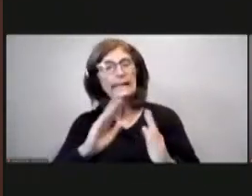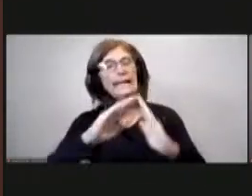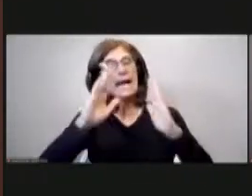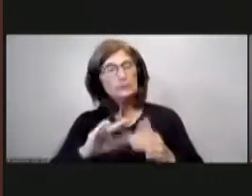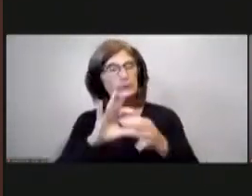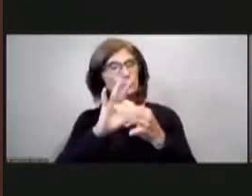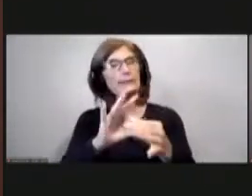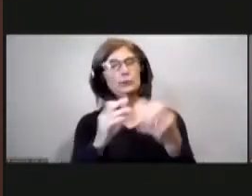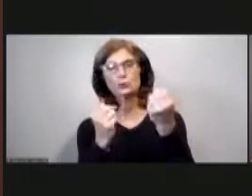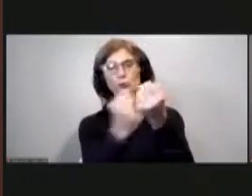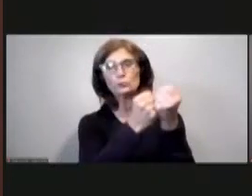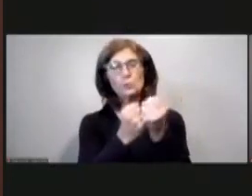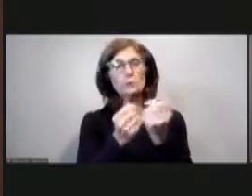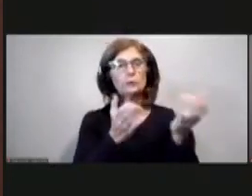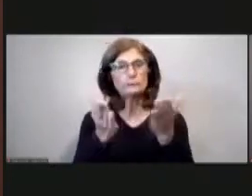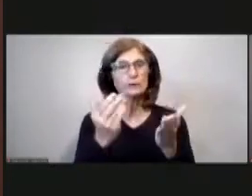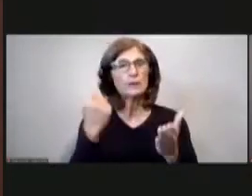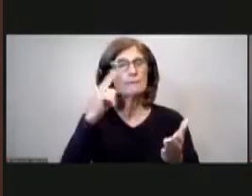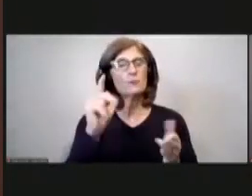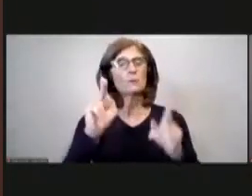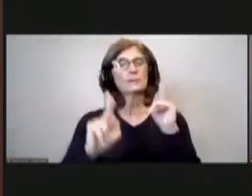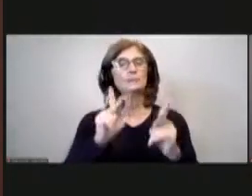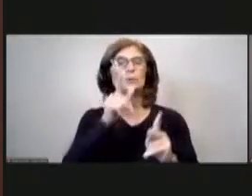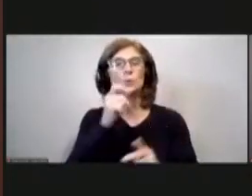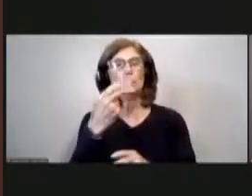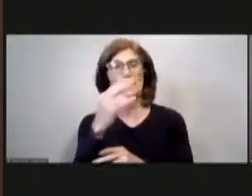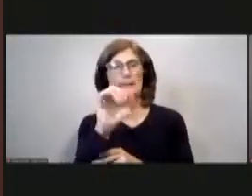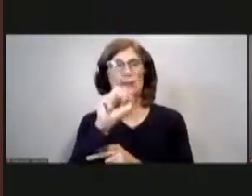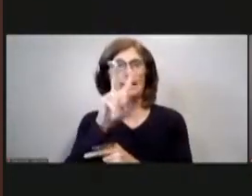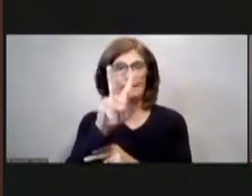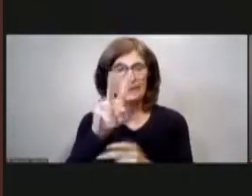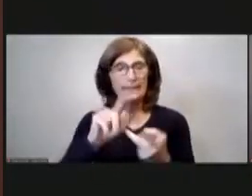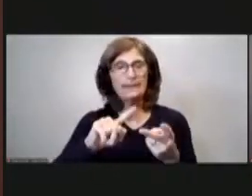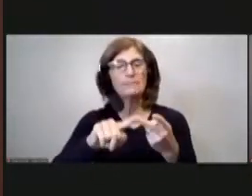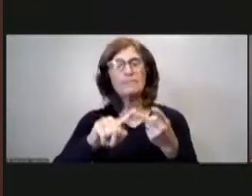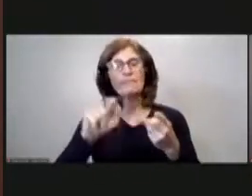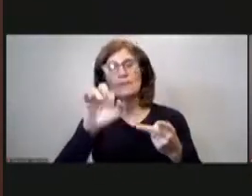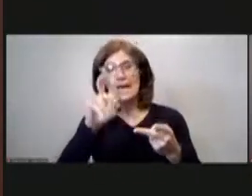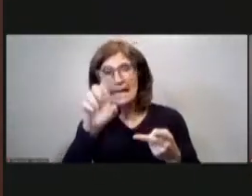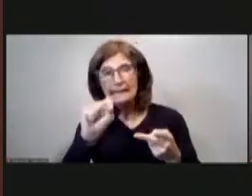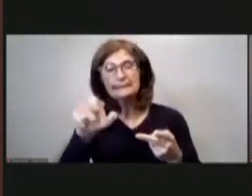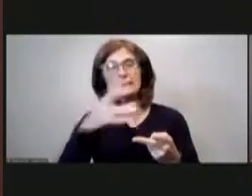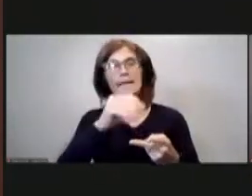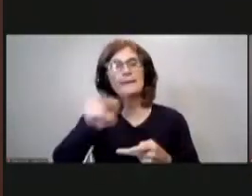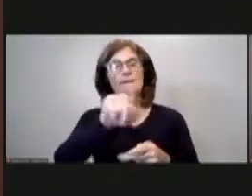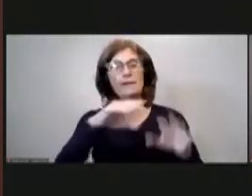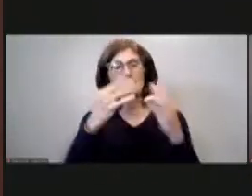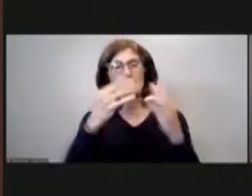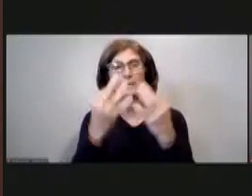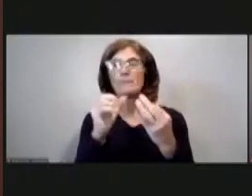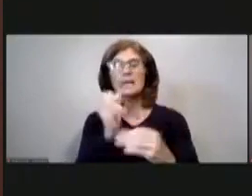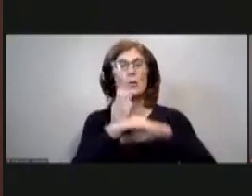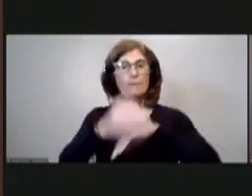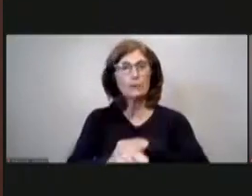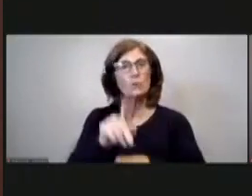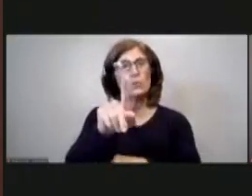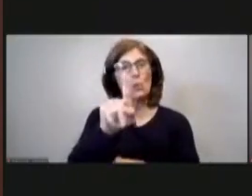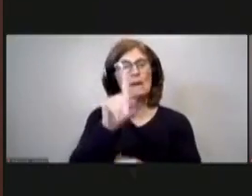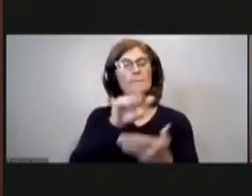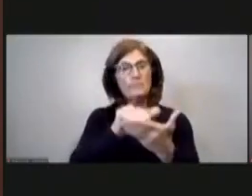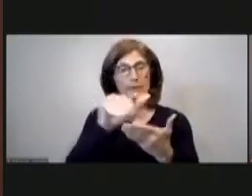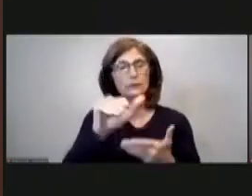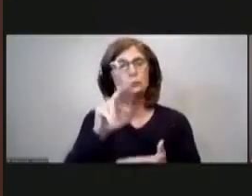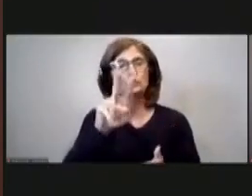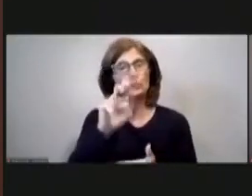supportive services to persons with hiv and aids and their families at a total cost not to exceed one million two hundred seventy five